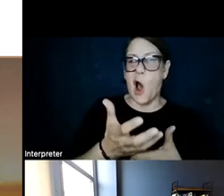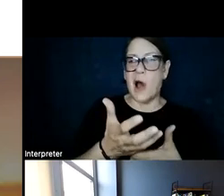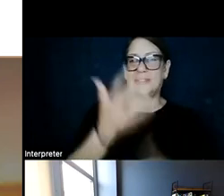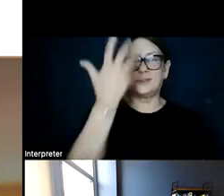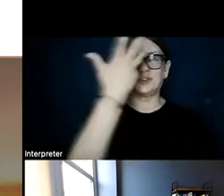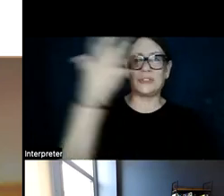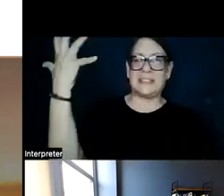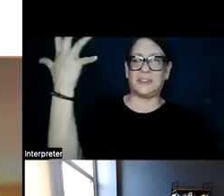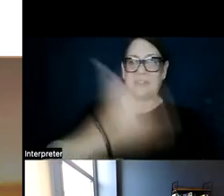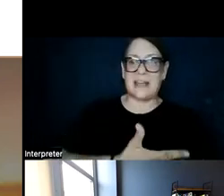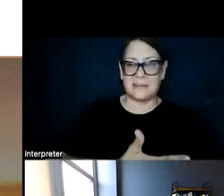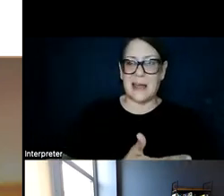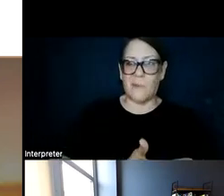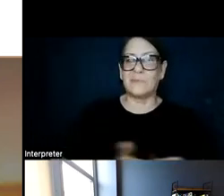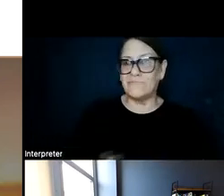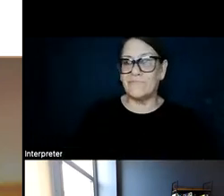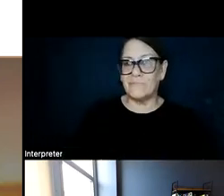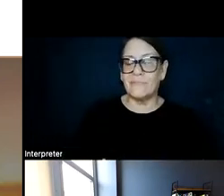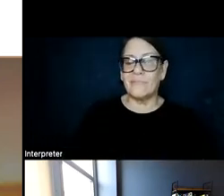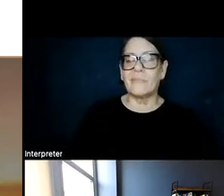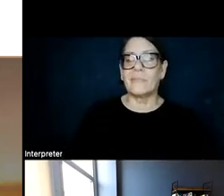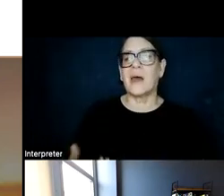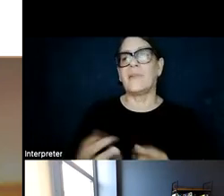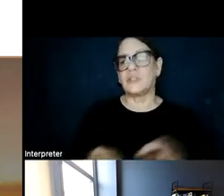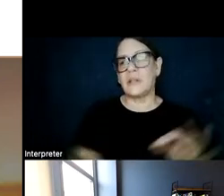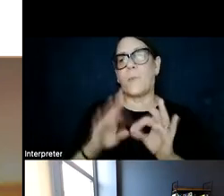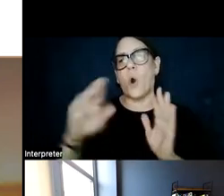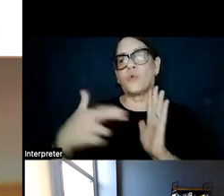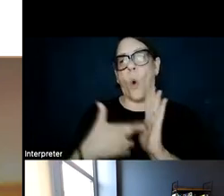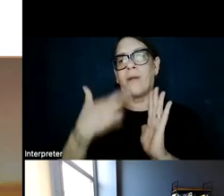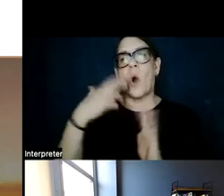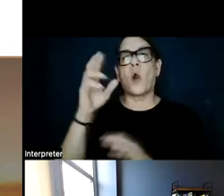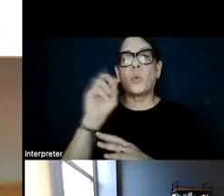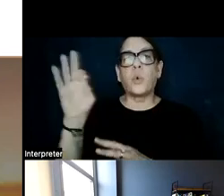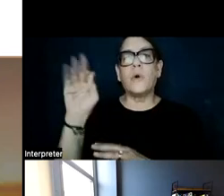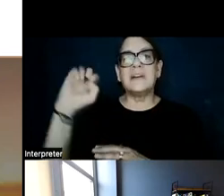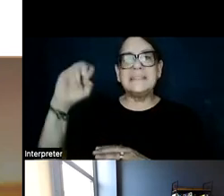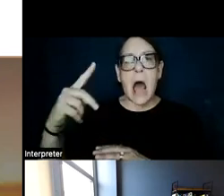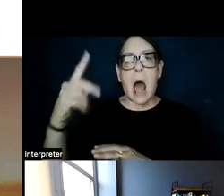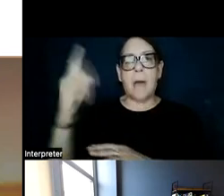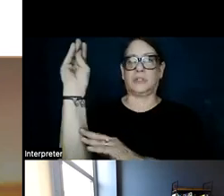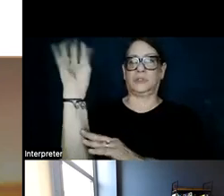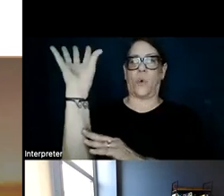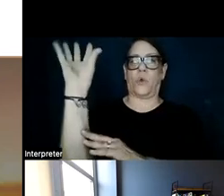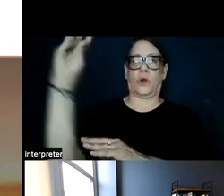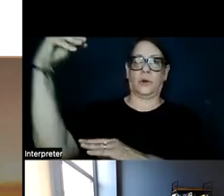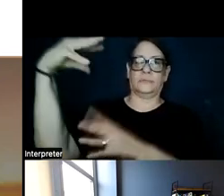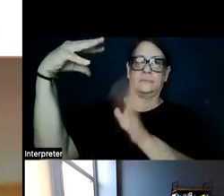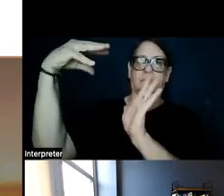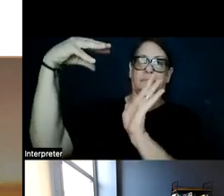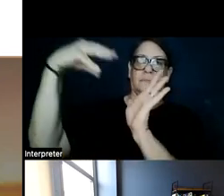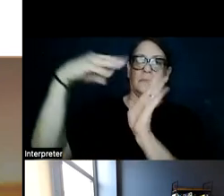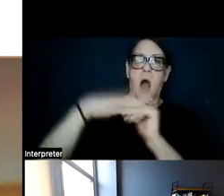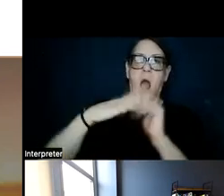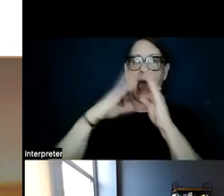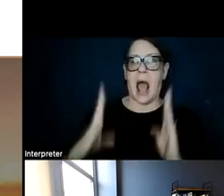and quite a large role for rooftop solar. So in terms of incentivizing that net energy